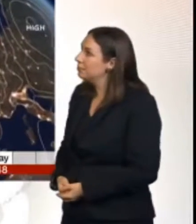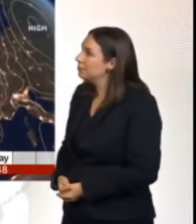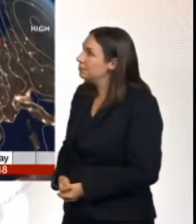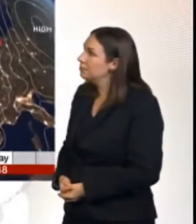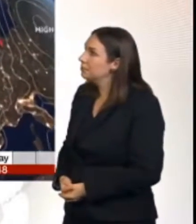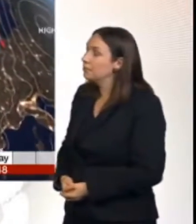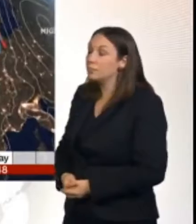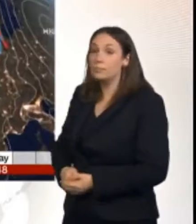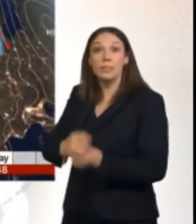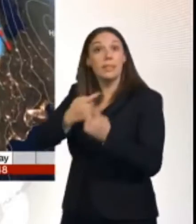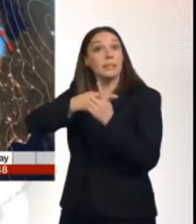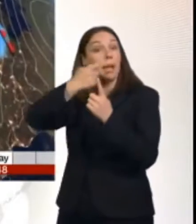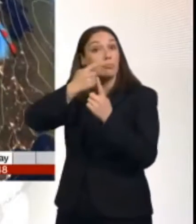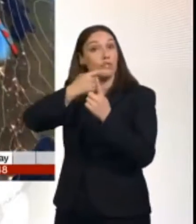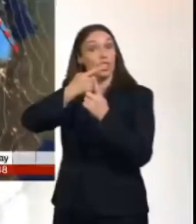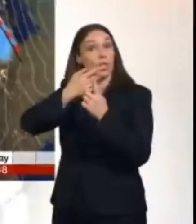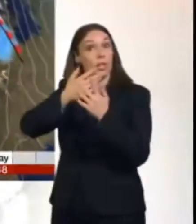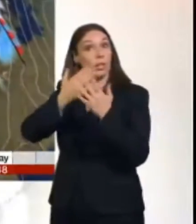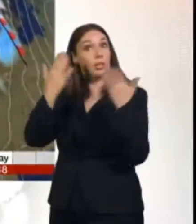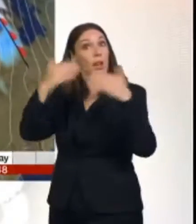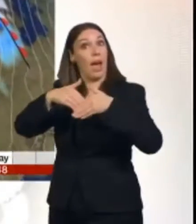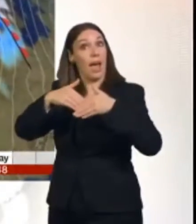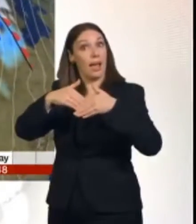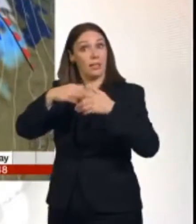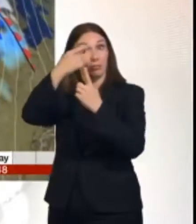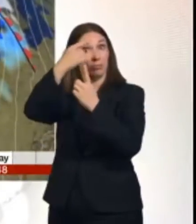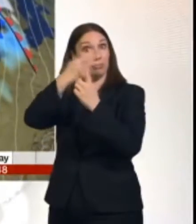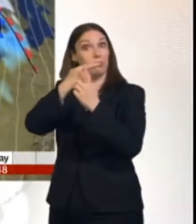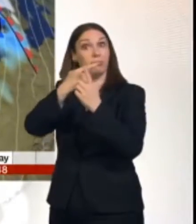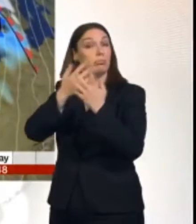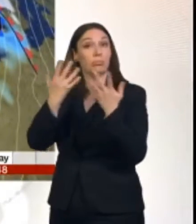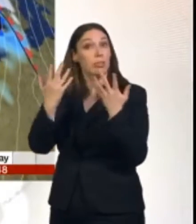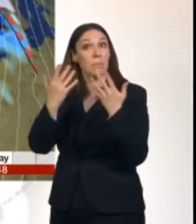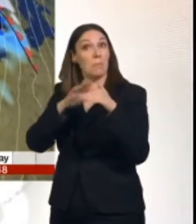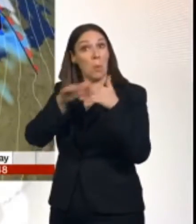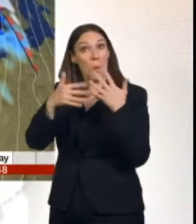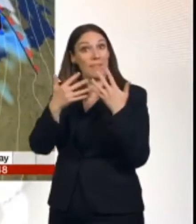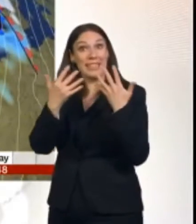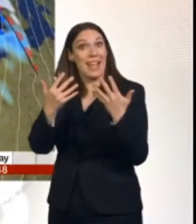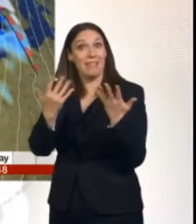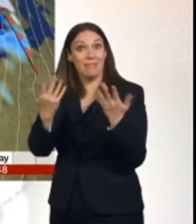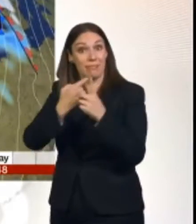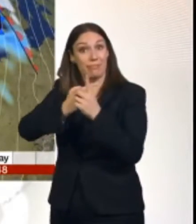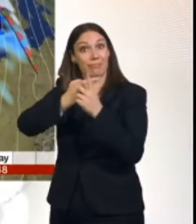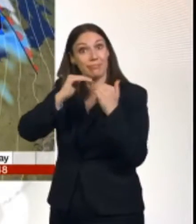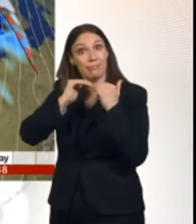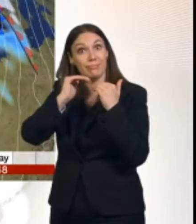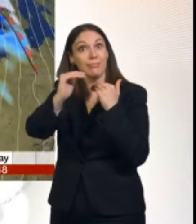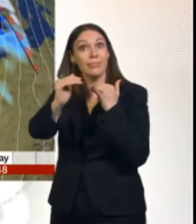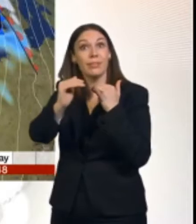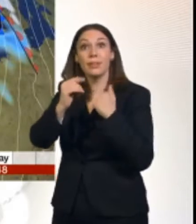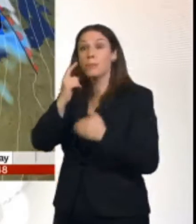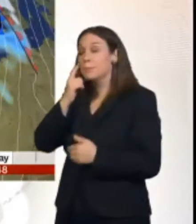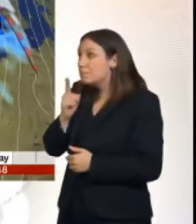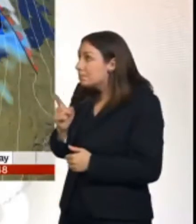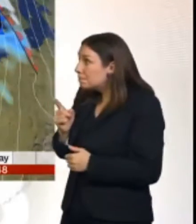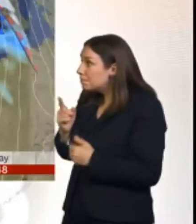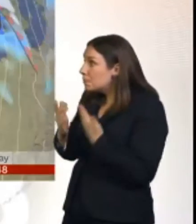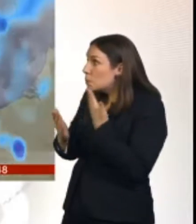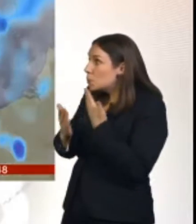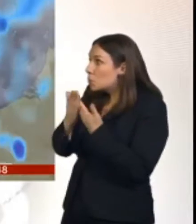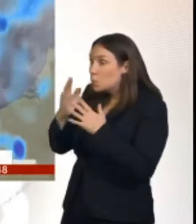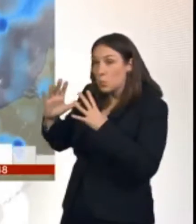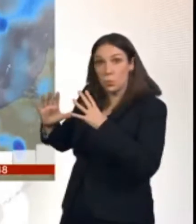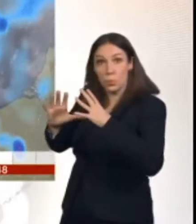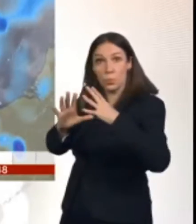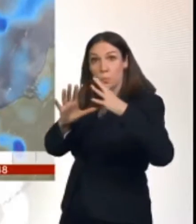up by night, higher than they have been by day of late. So, a mild enough start to Thursday. But as this next weather system works its way northwards, ahead of this cold